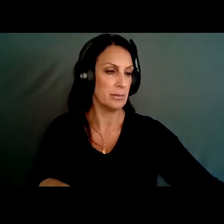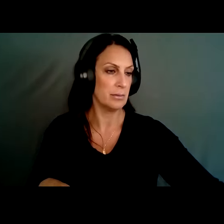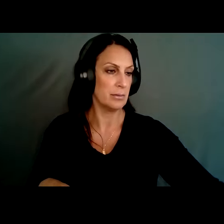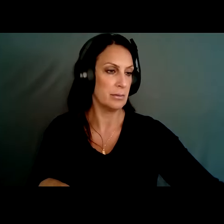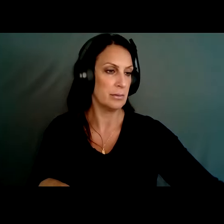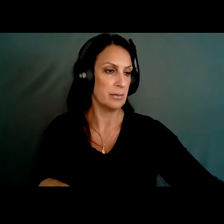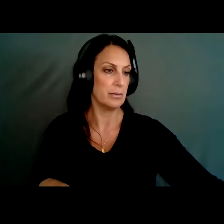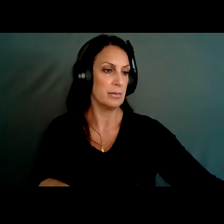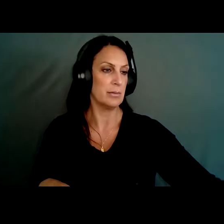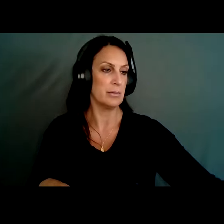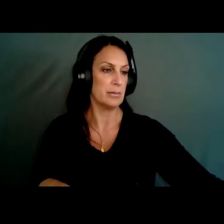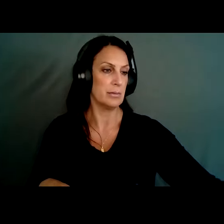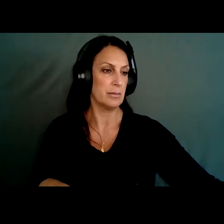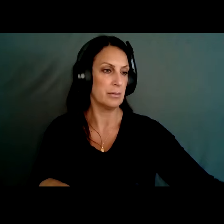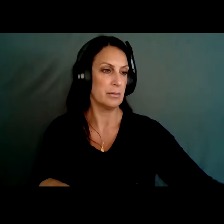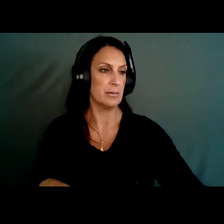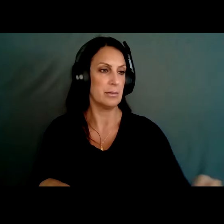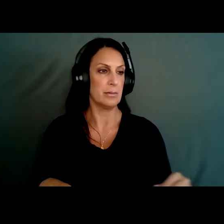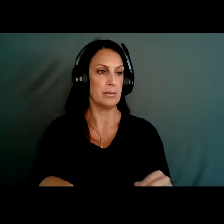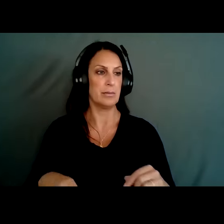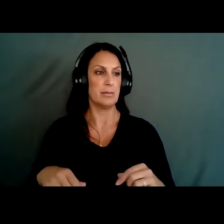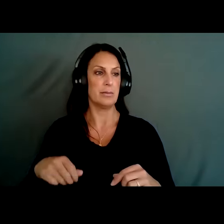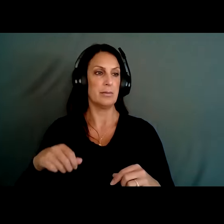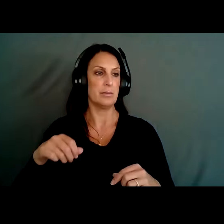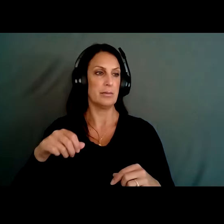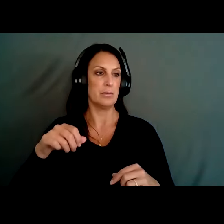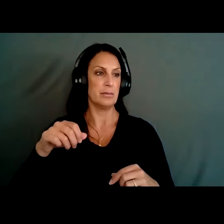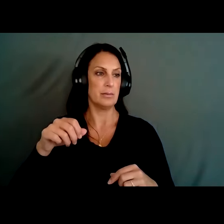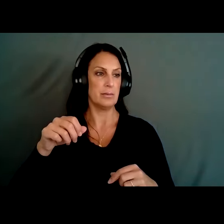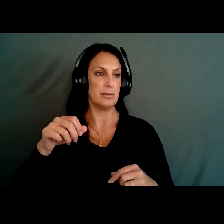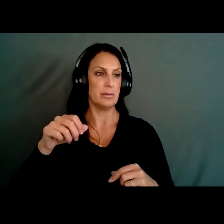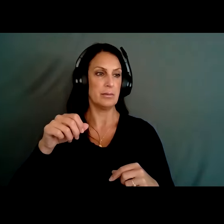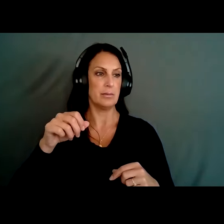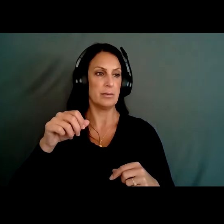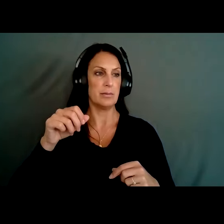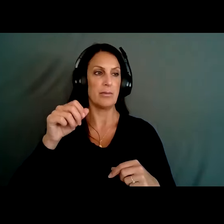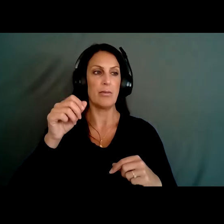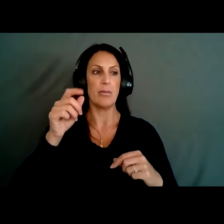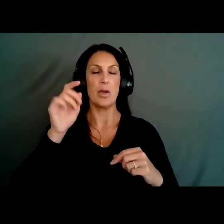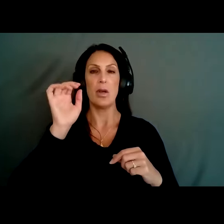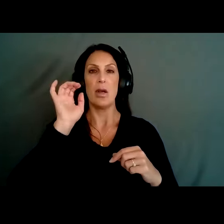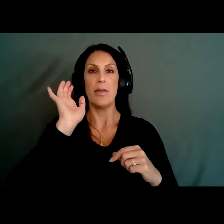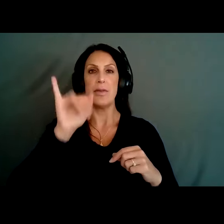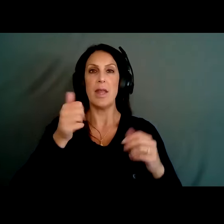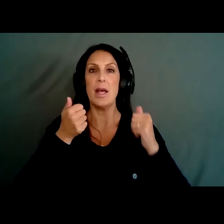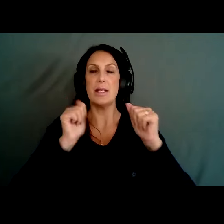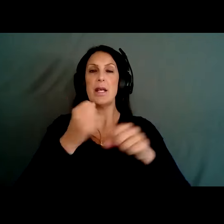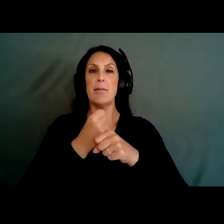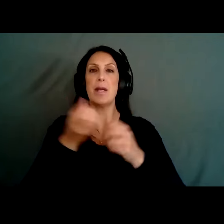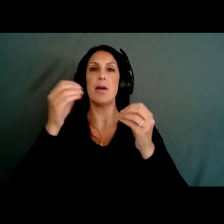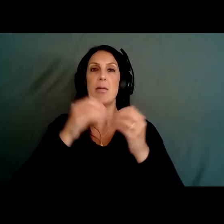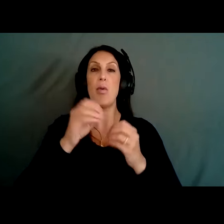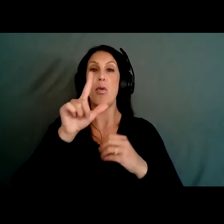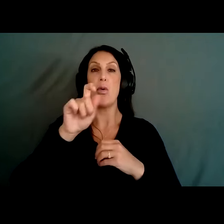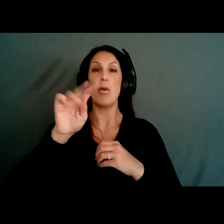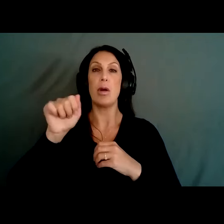have someone survive, especially that first attempt, if that attempt can be made less lethal, that person is likely to go on and